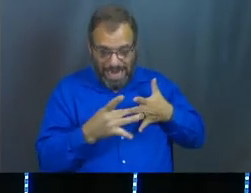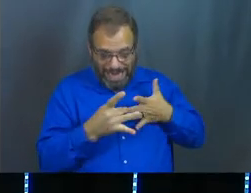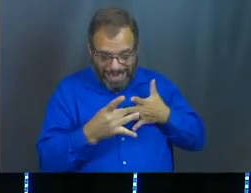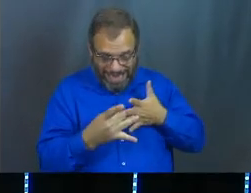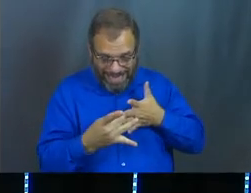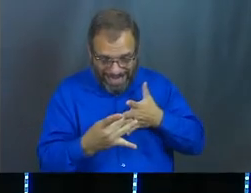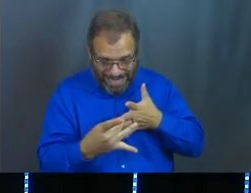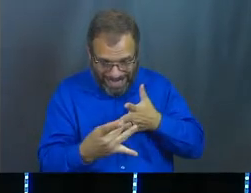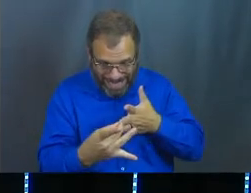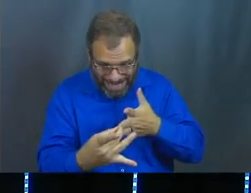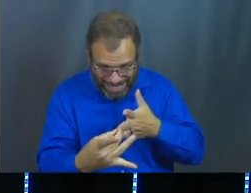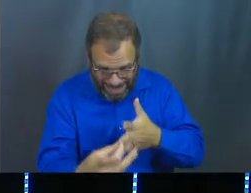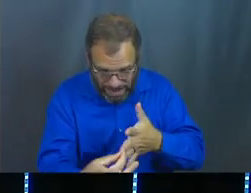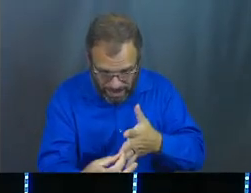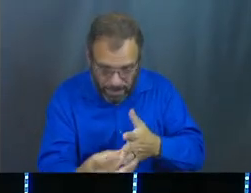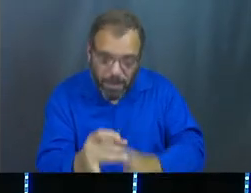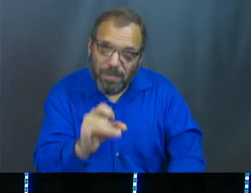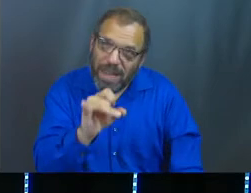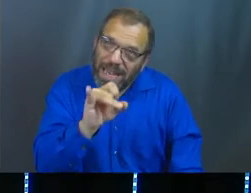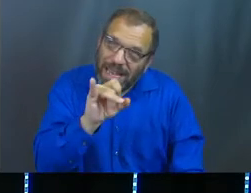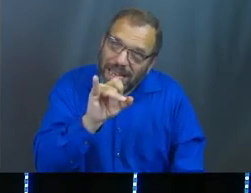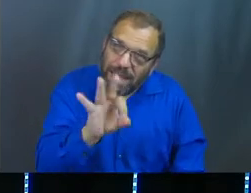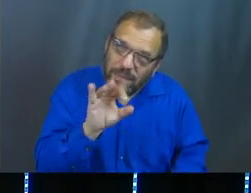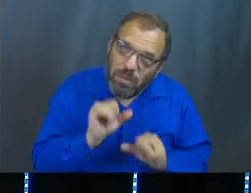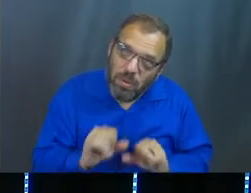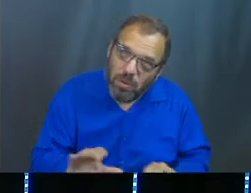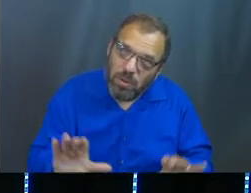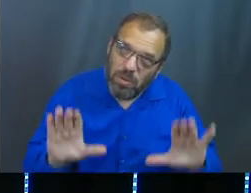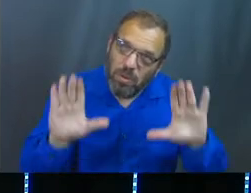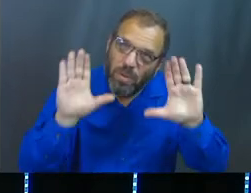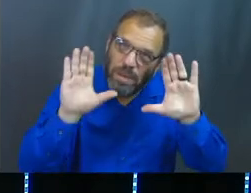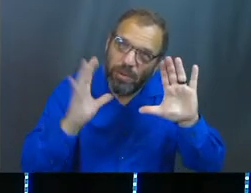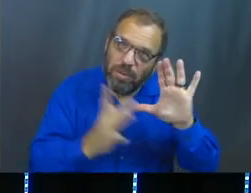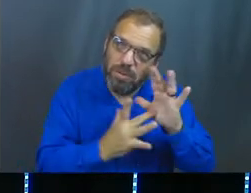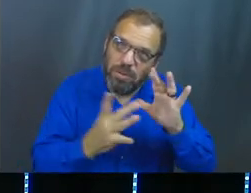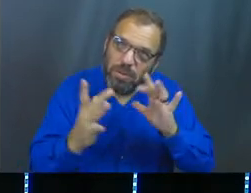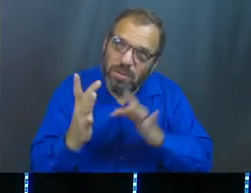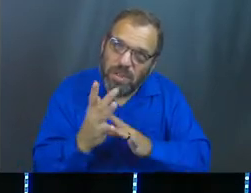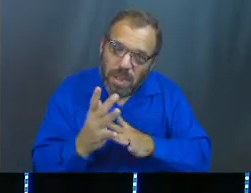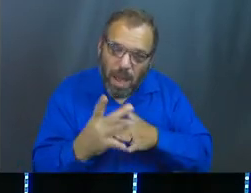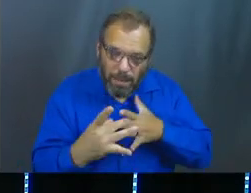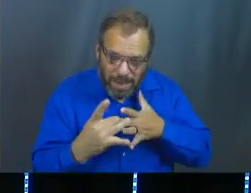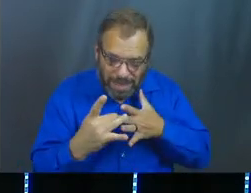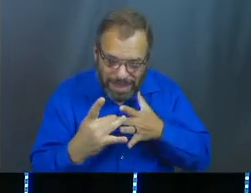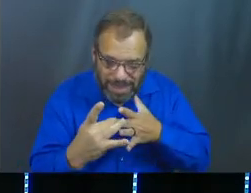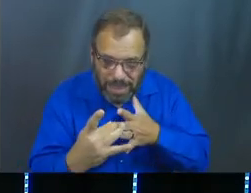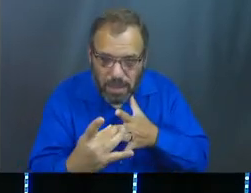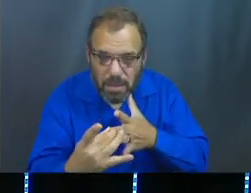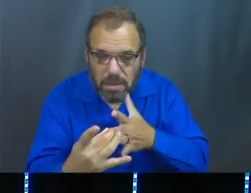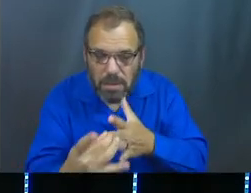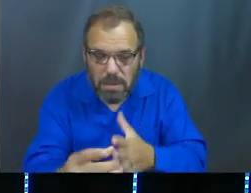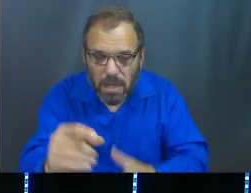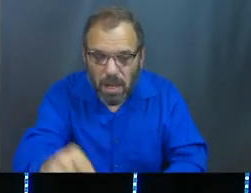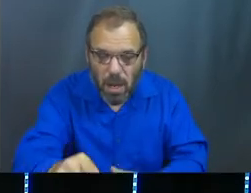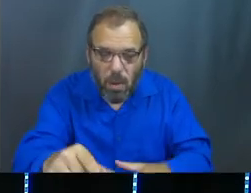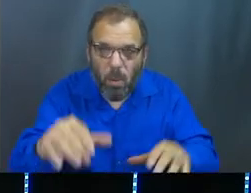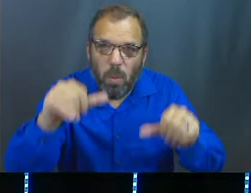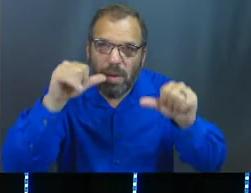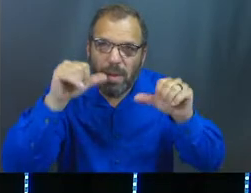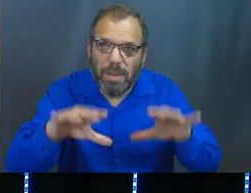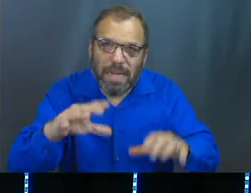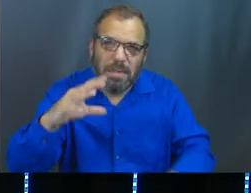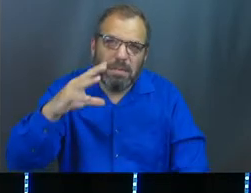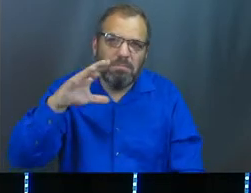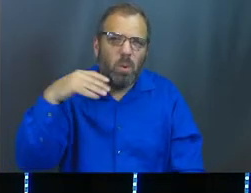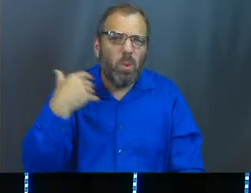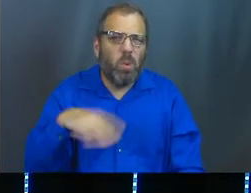if we surrender ourselves to Jesus Christ. But it will ultimately lead us to a destination where the blessings are